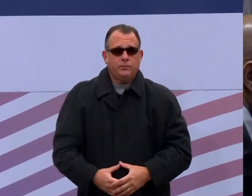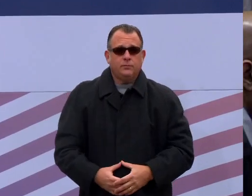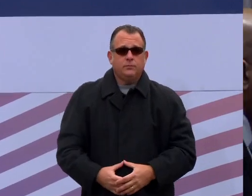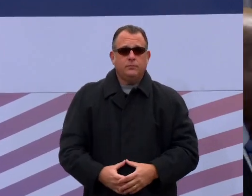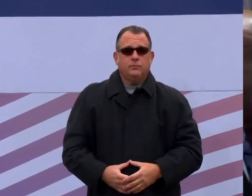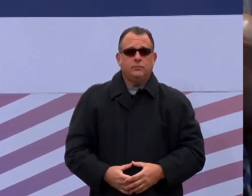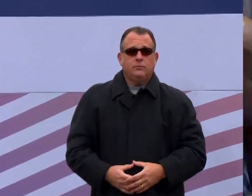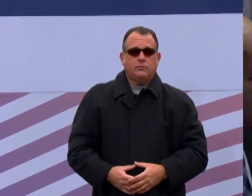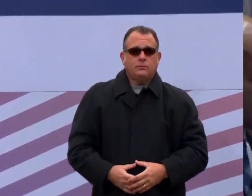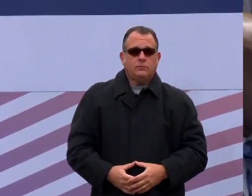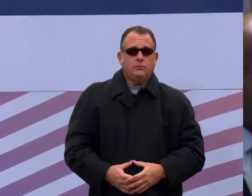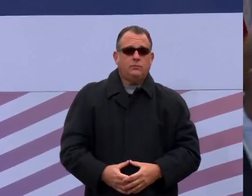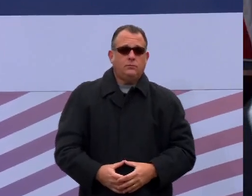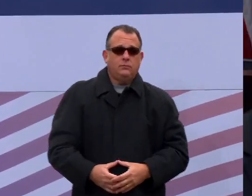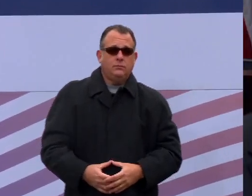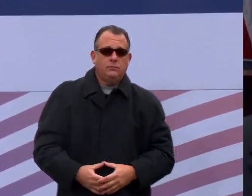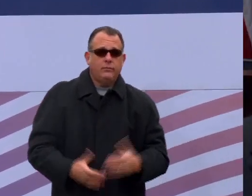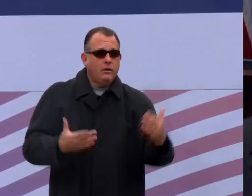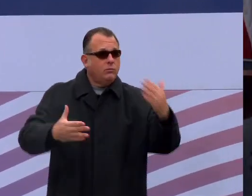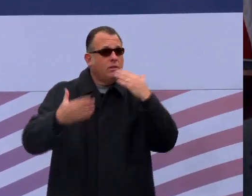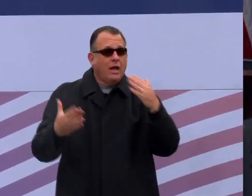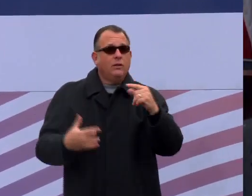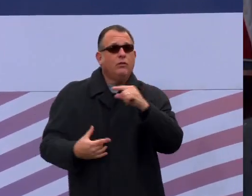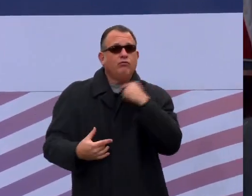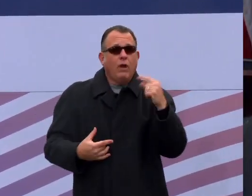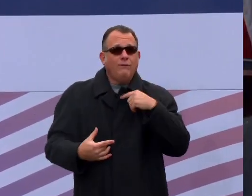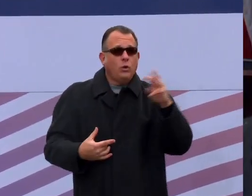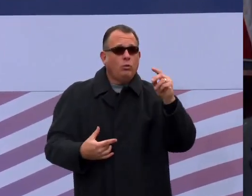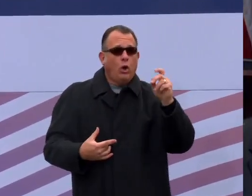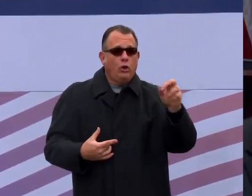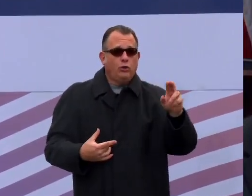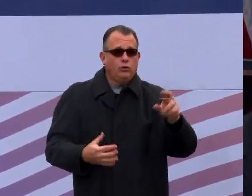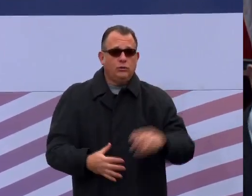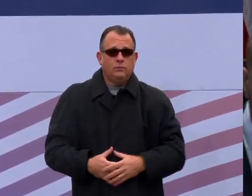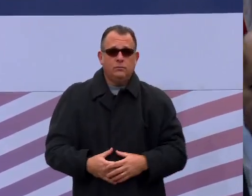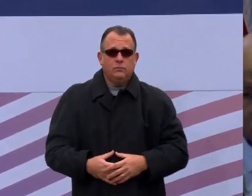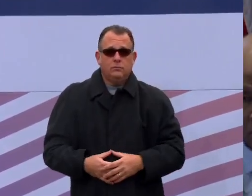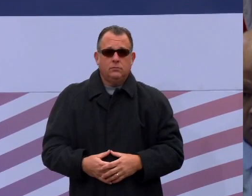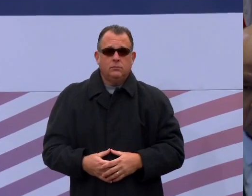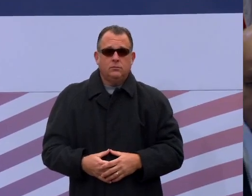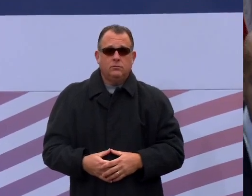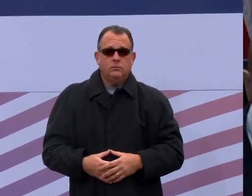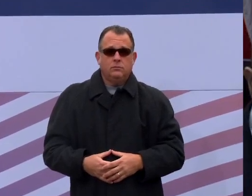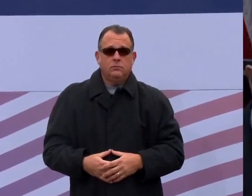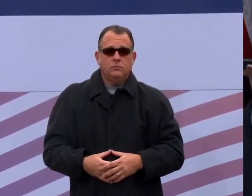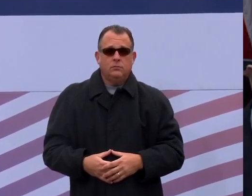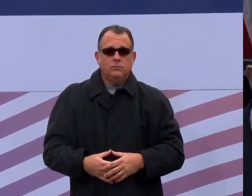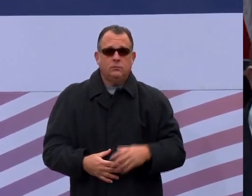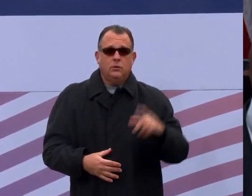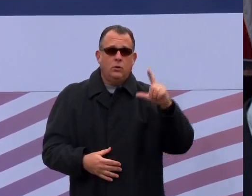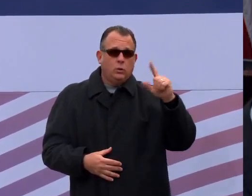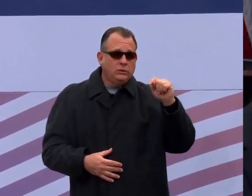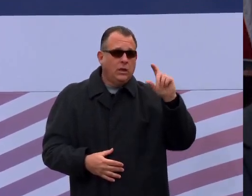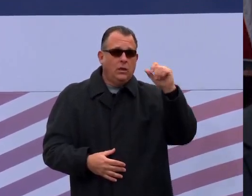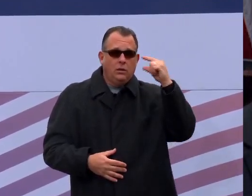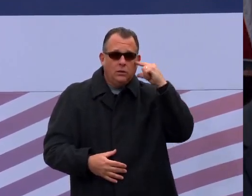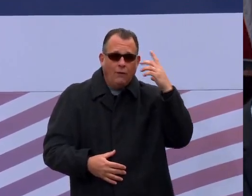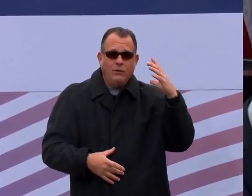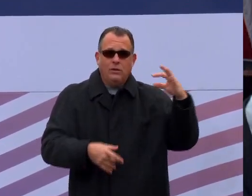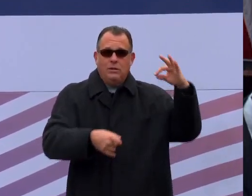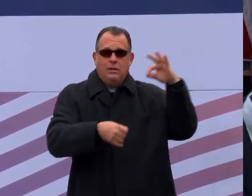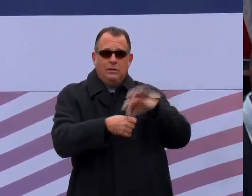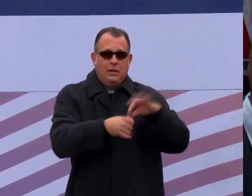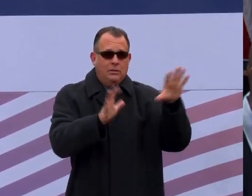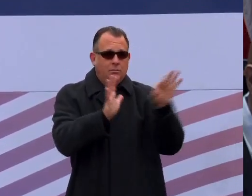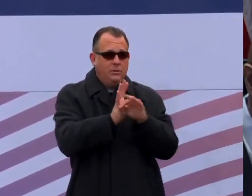The chair thanks Reverend Waller, who is the guest today of Lieutenant Governor-Elect Davis. The clerk of the Senate will,